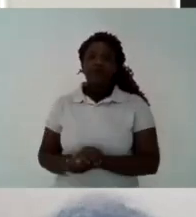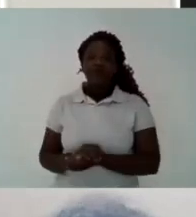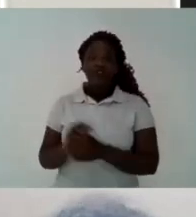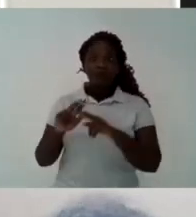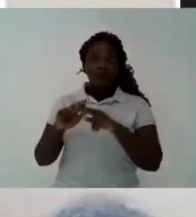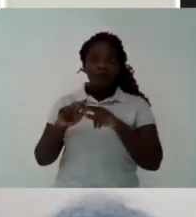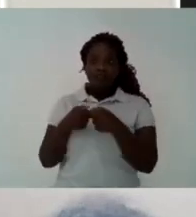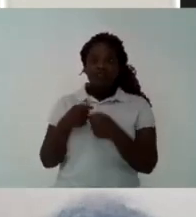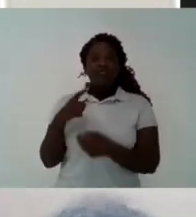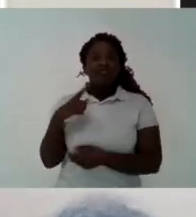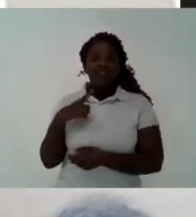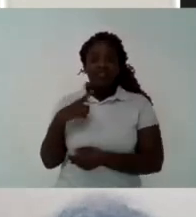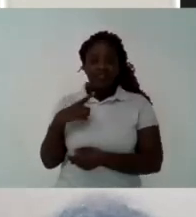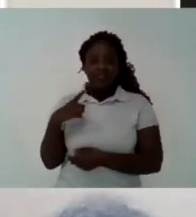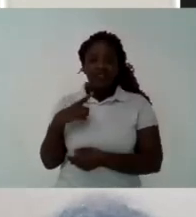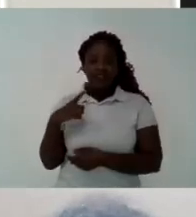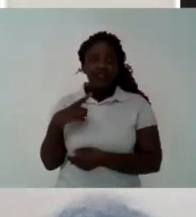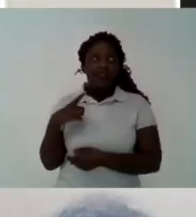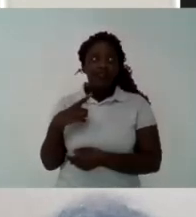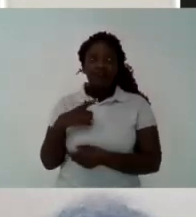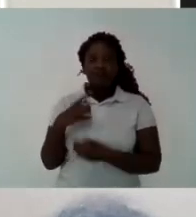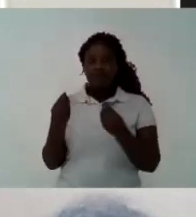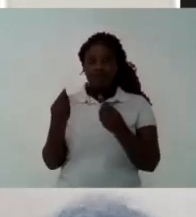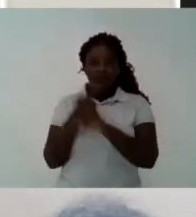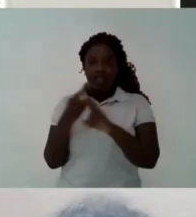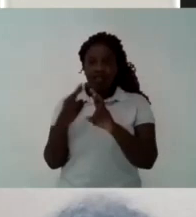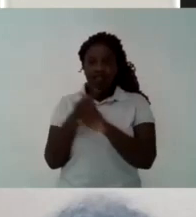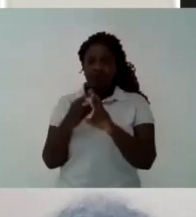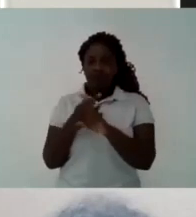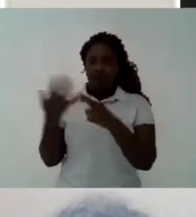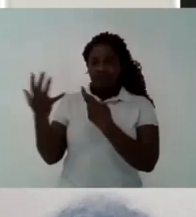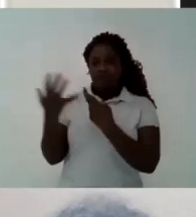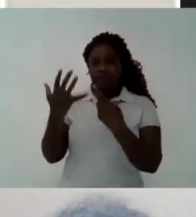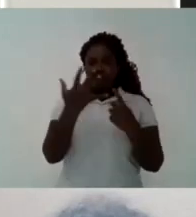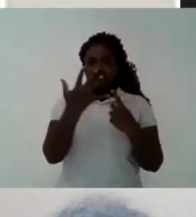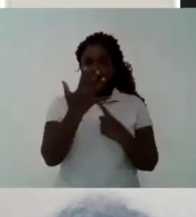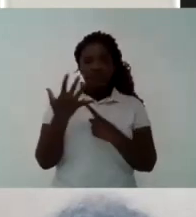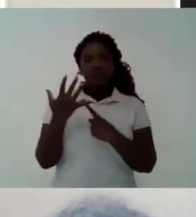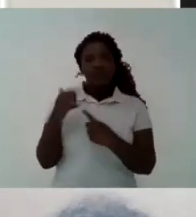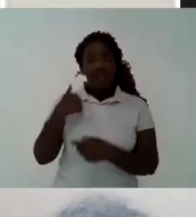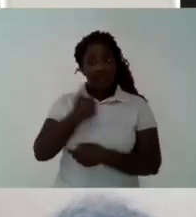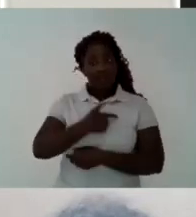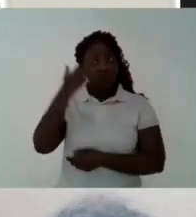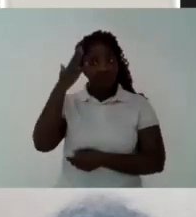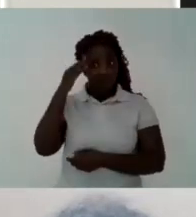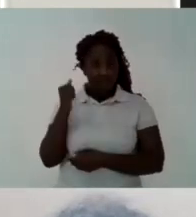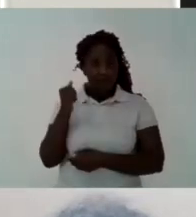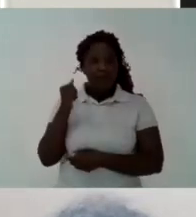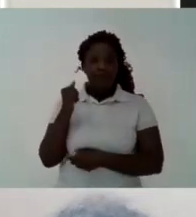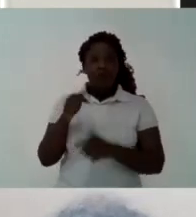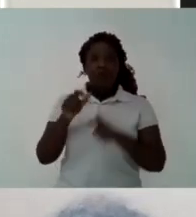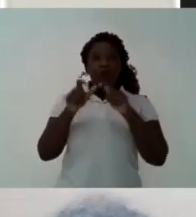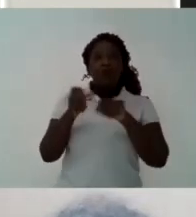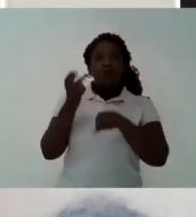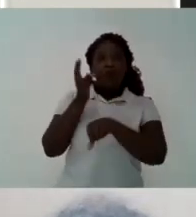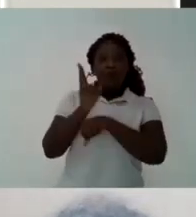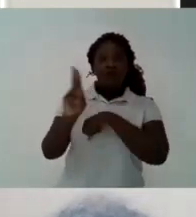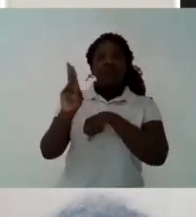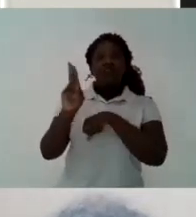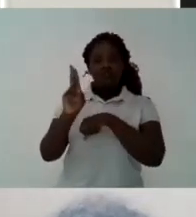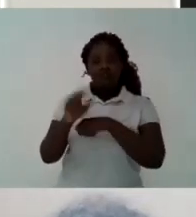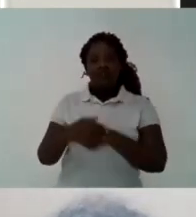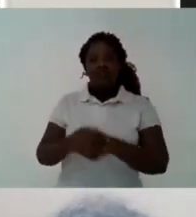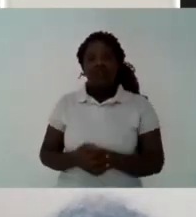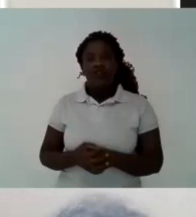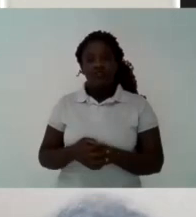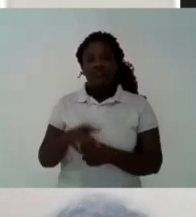All of that has been The result of many fights Many debates that the